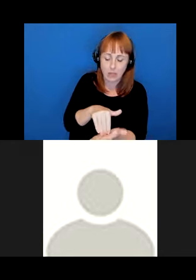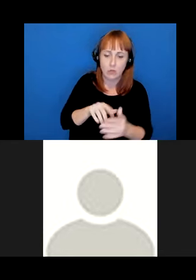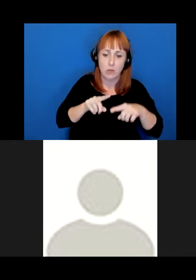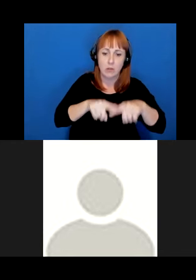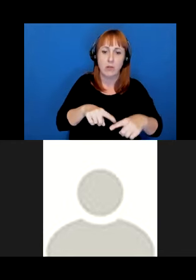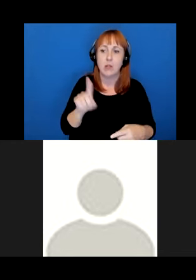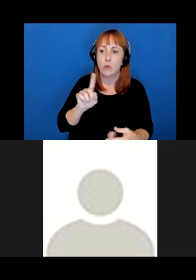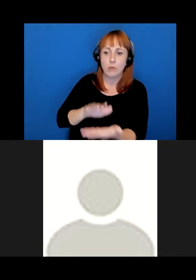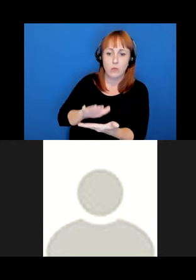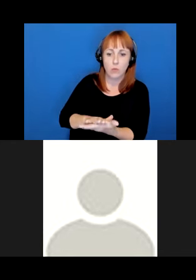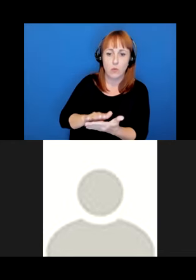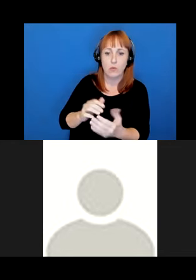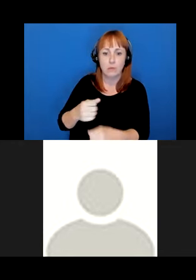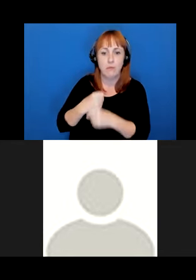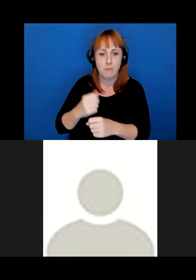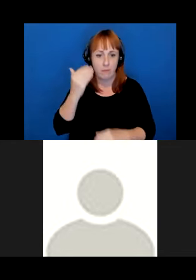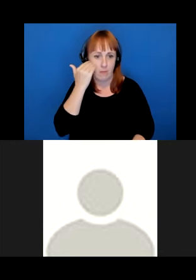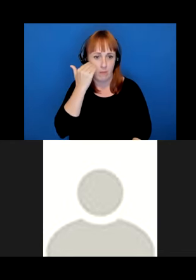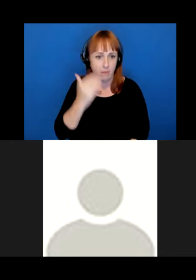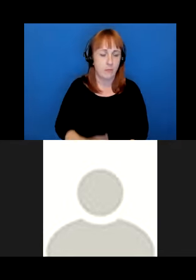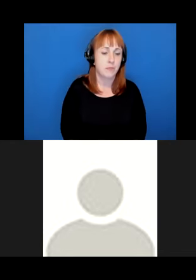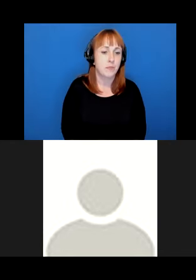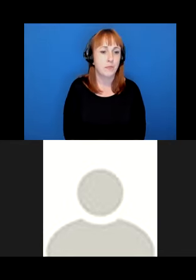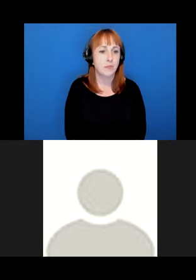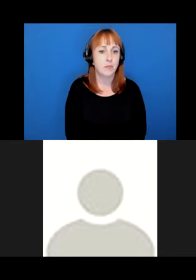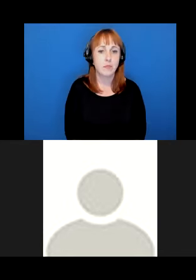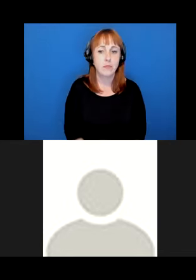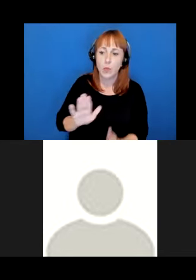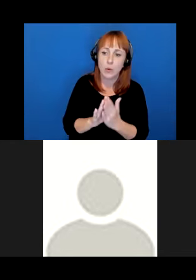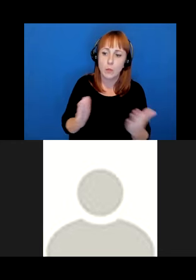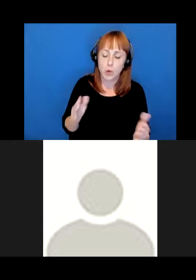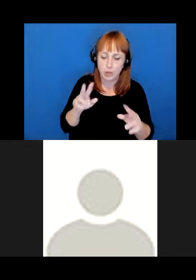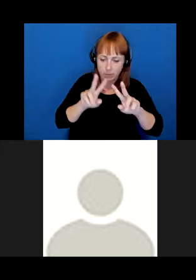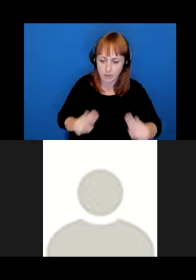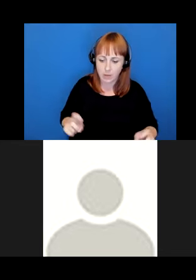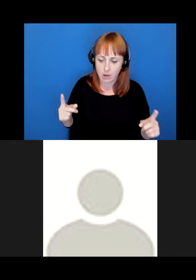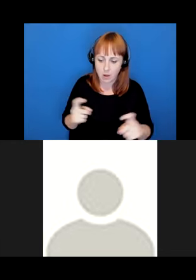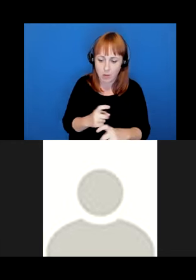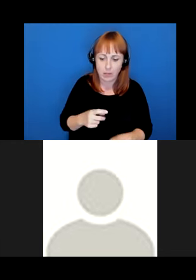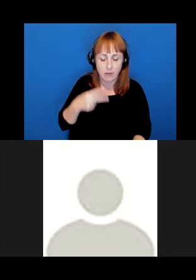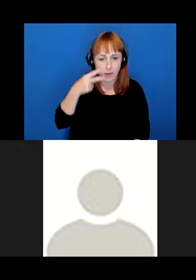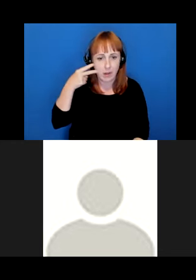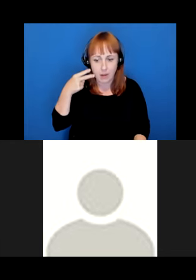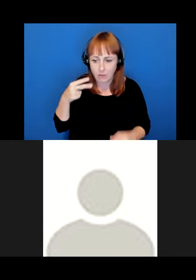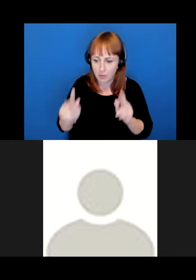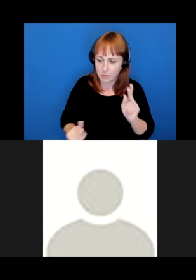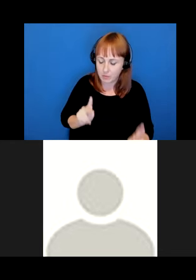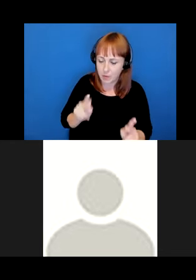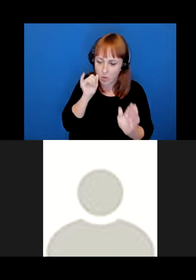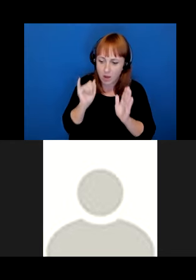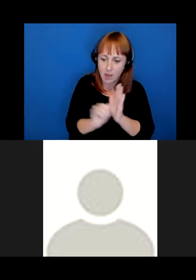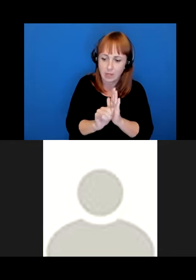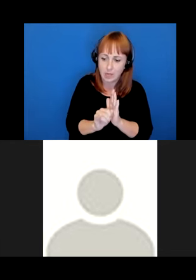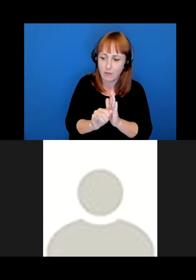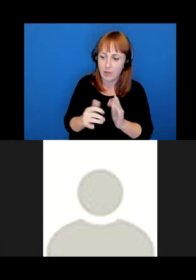producing knowledge. In her book, which examines the complexity of how Native American identities are conceptualized and very often